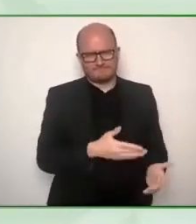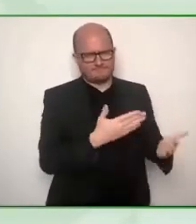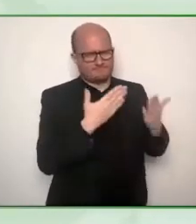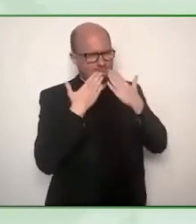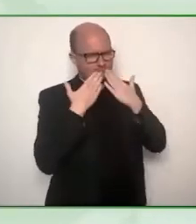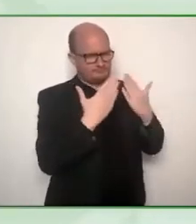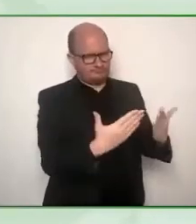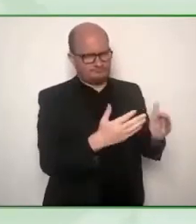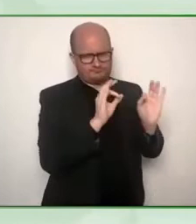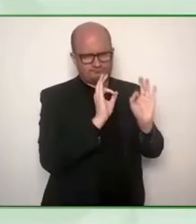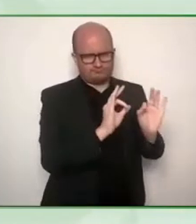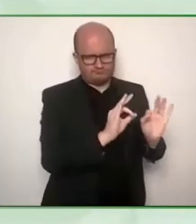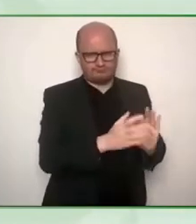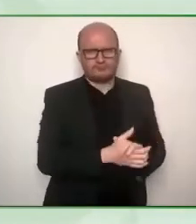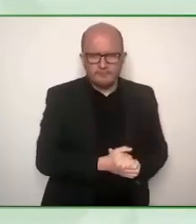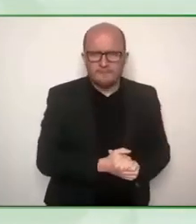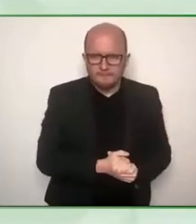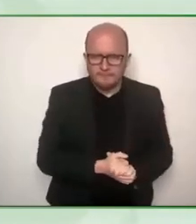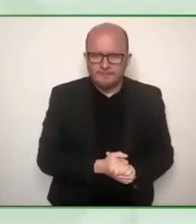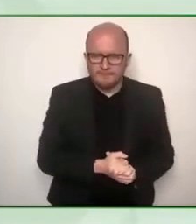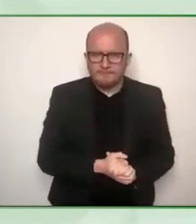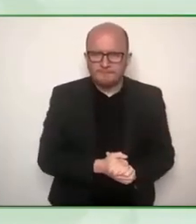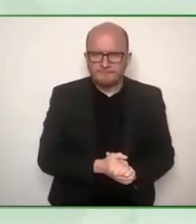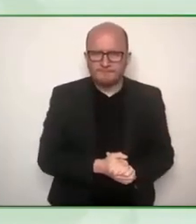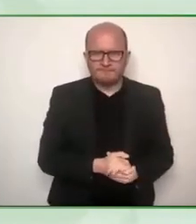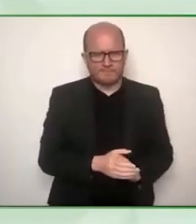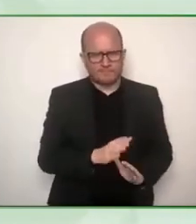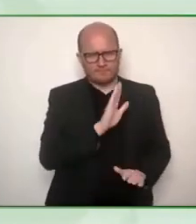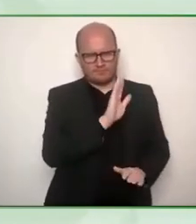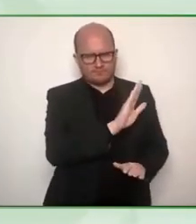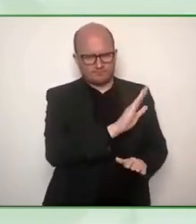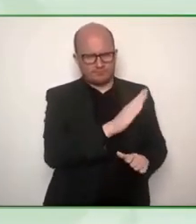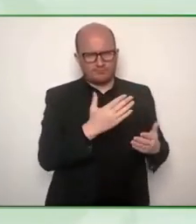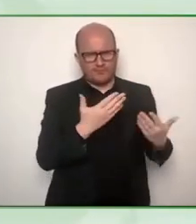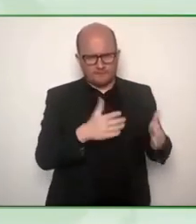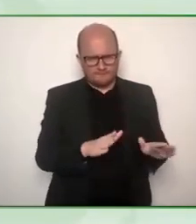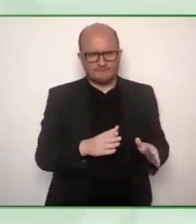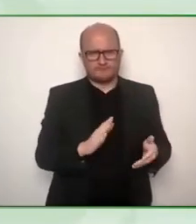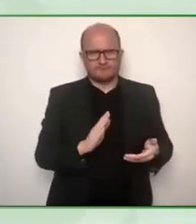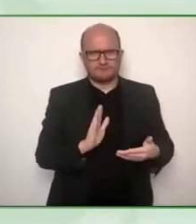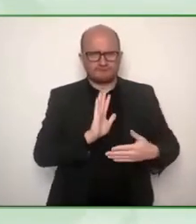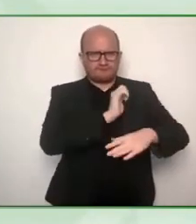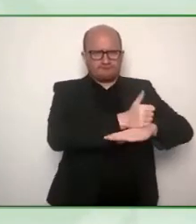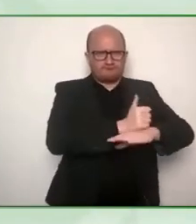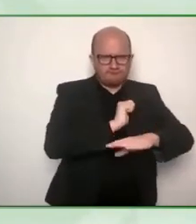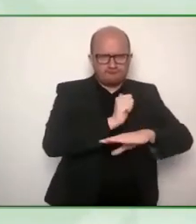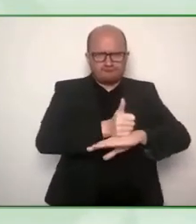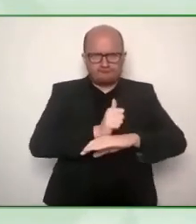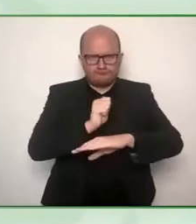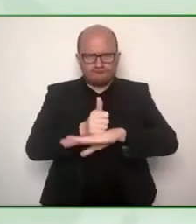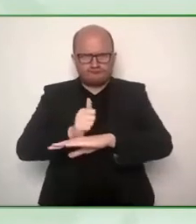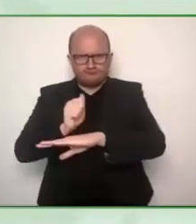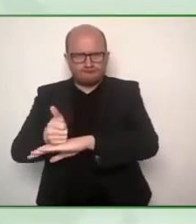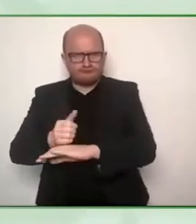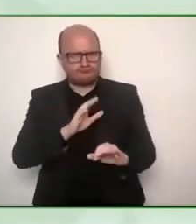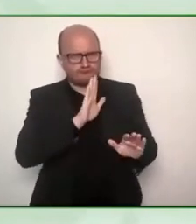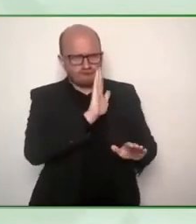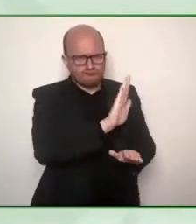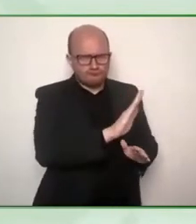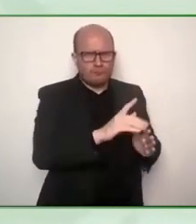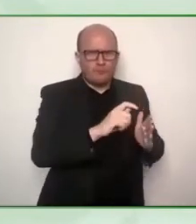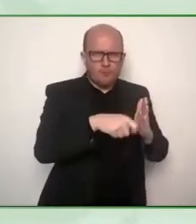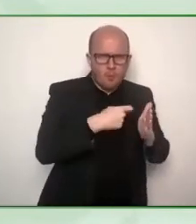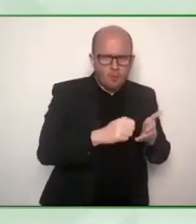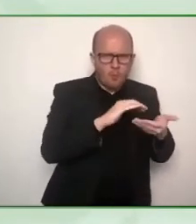you've started a number of successful nonprofits raised millions of dollars and managed really to get a lot of